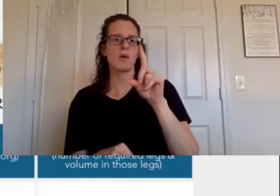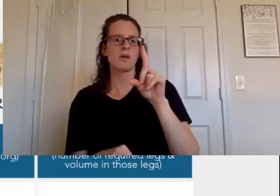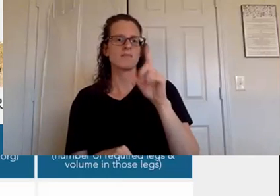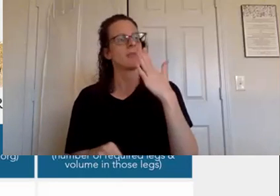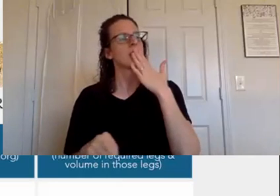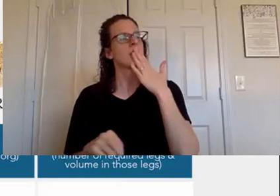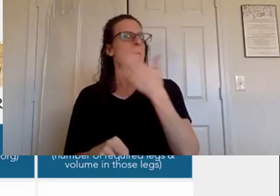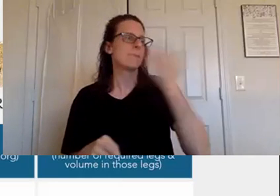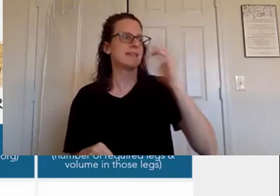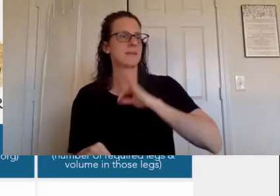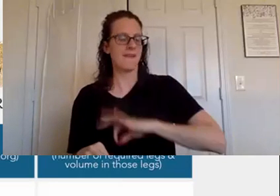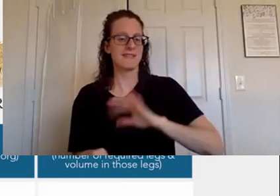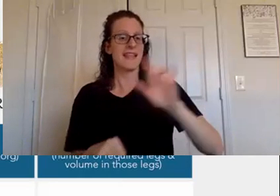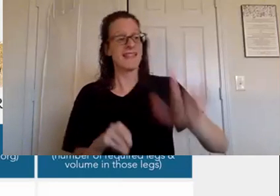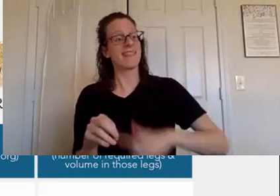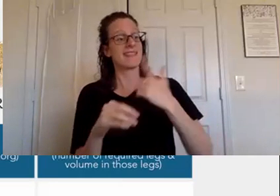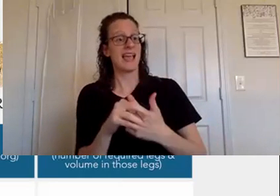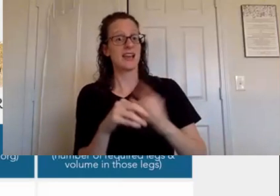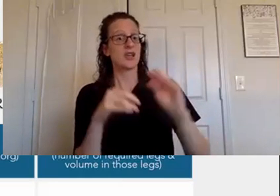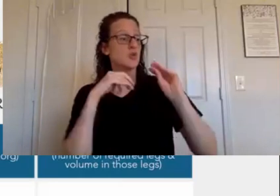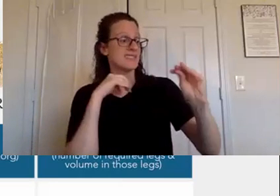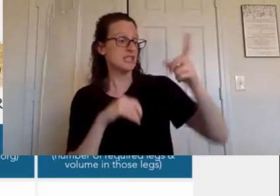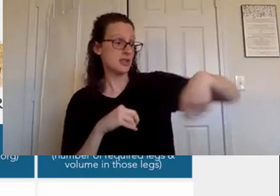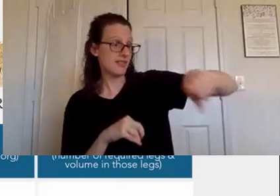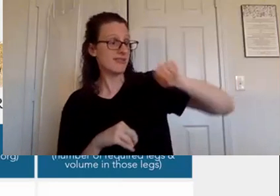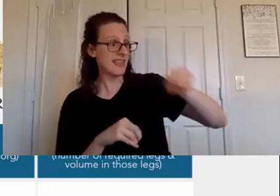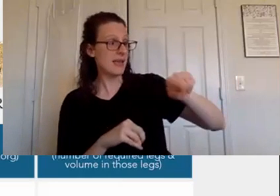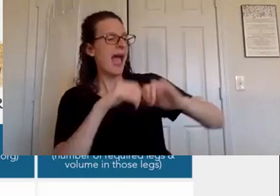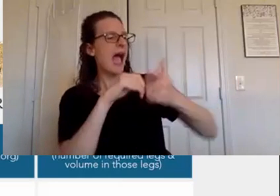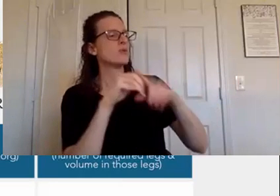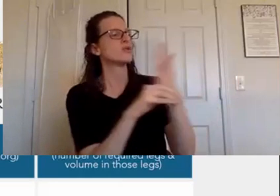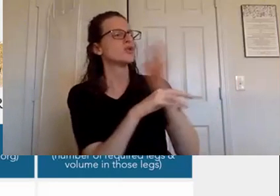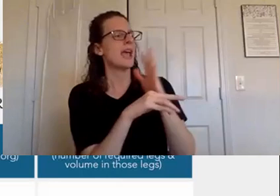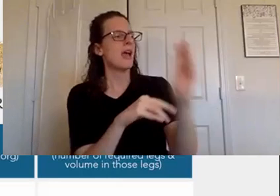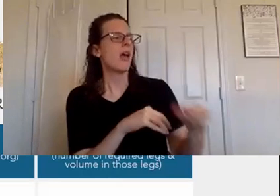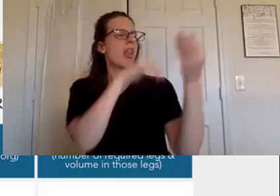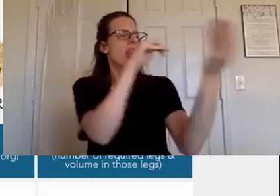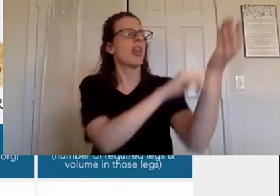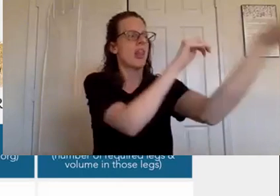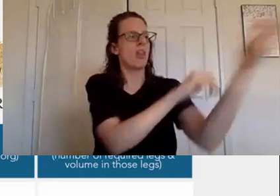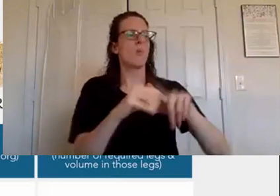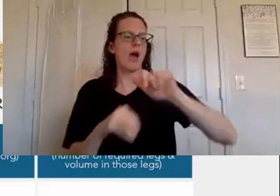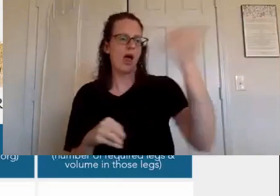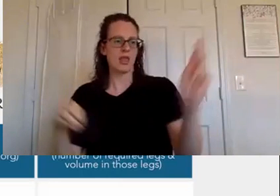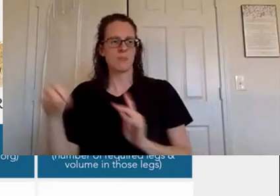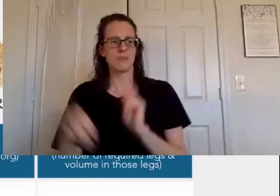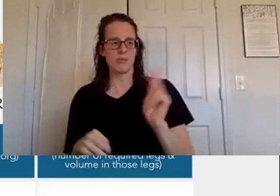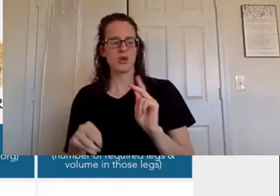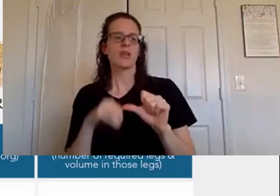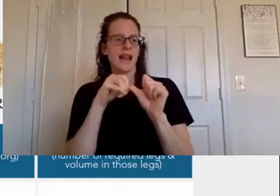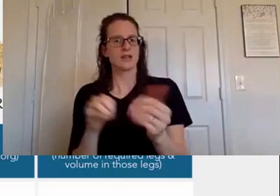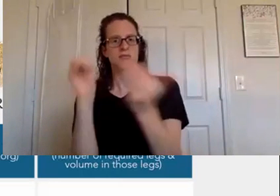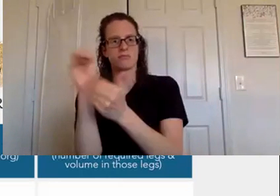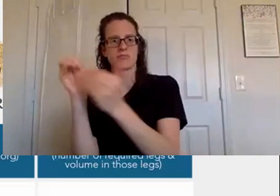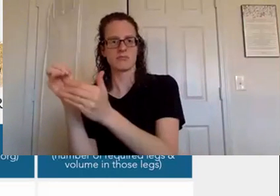benefit and then you teach them how to share with their friends and you just continue that process help